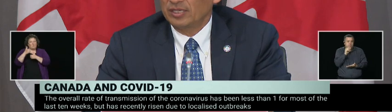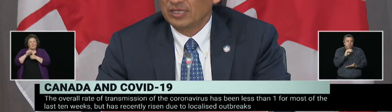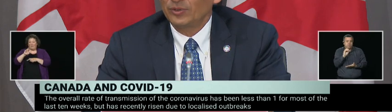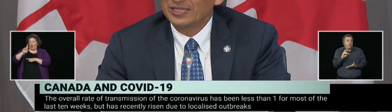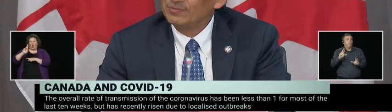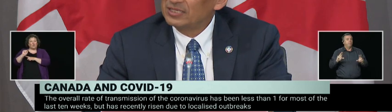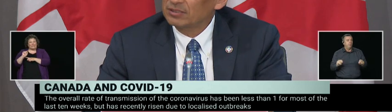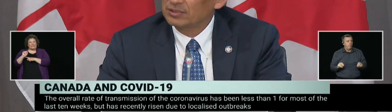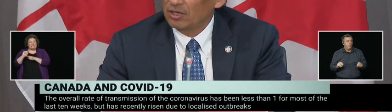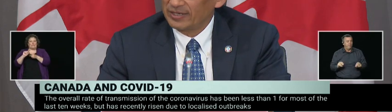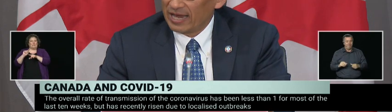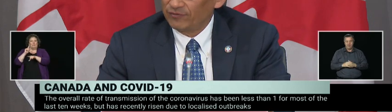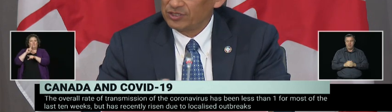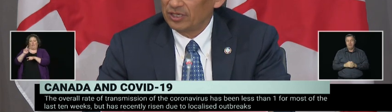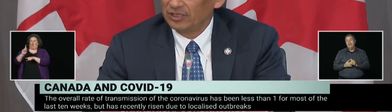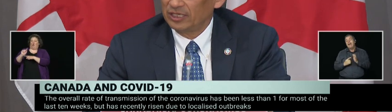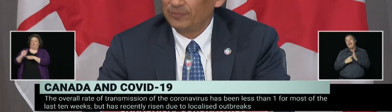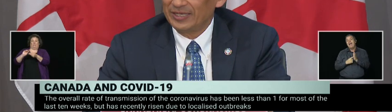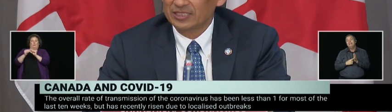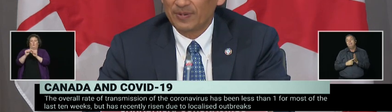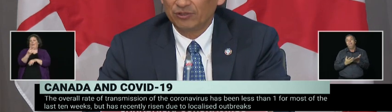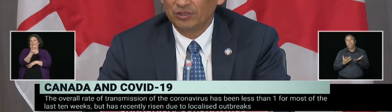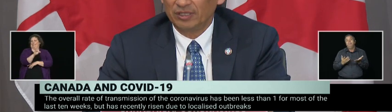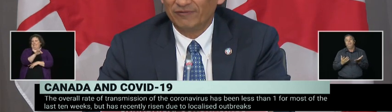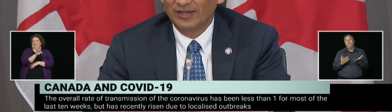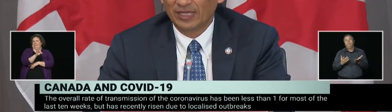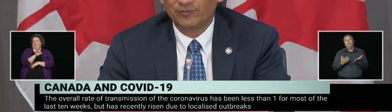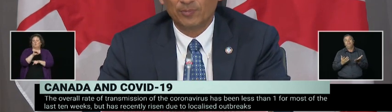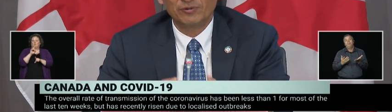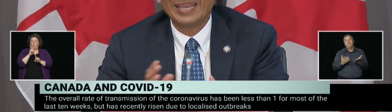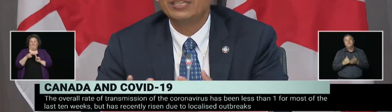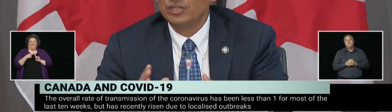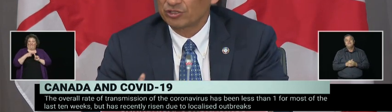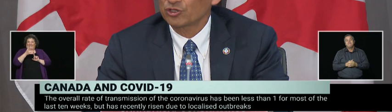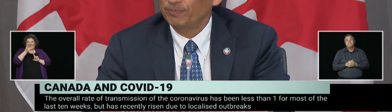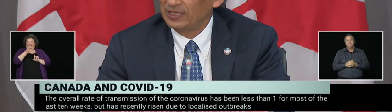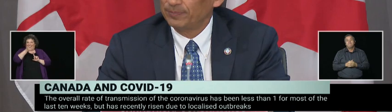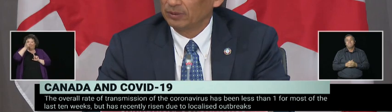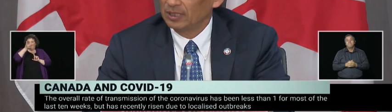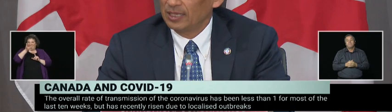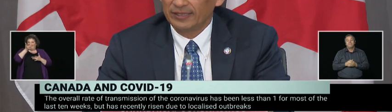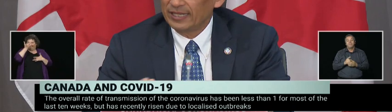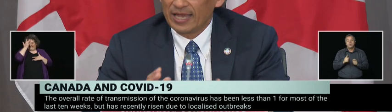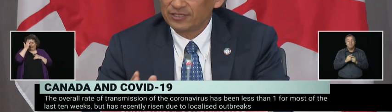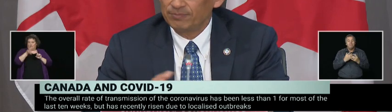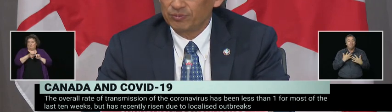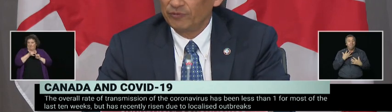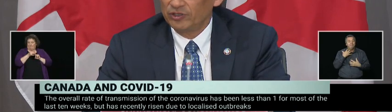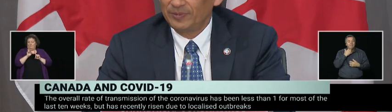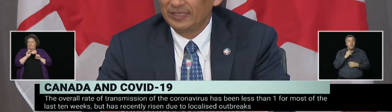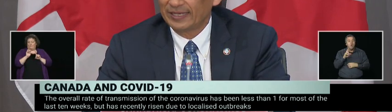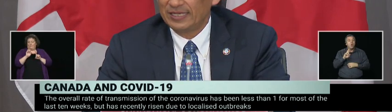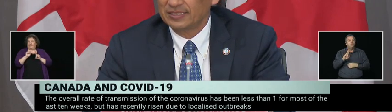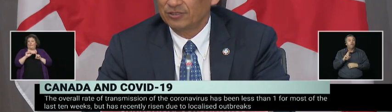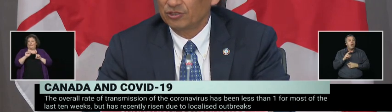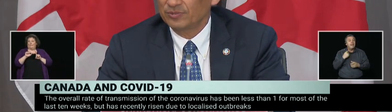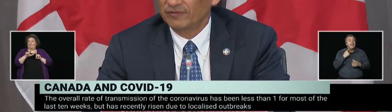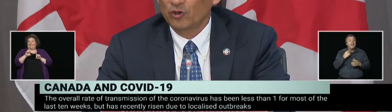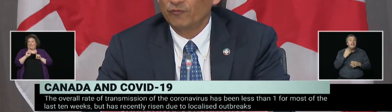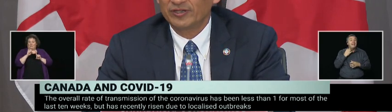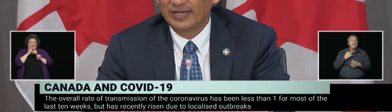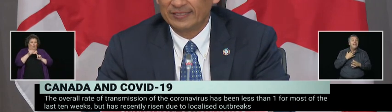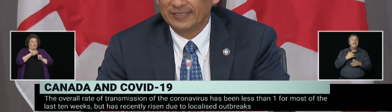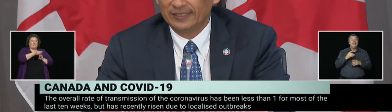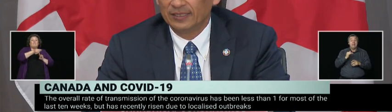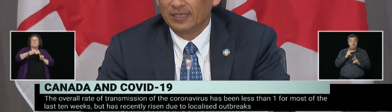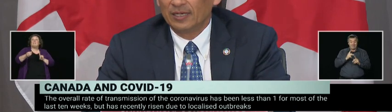someone has measles, on average, they could be expected to infect up to about 18 or so people. That hasn't proven to be the case in terms